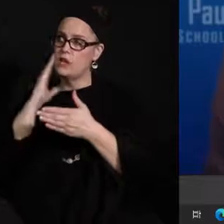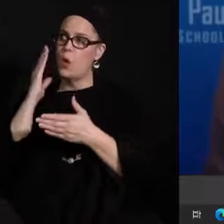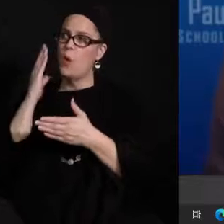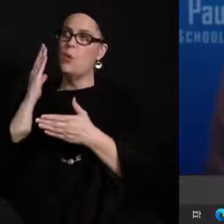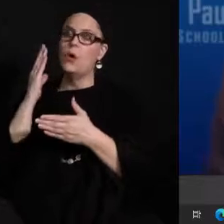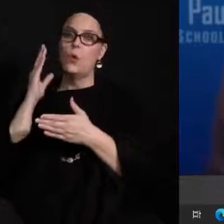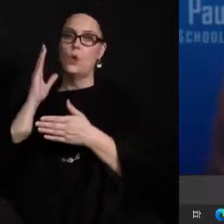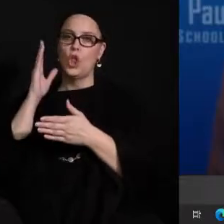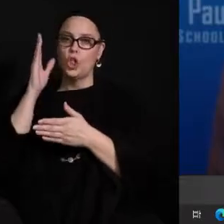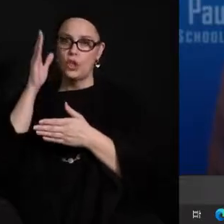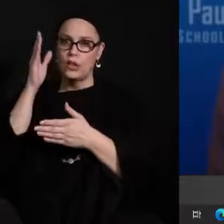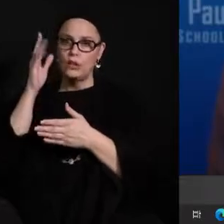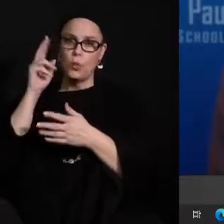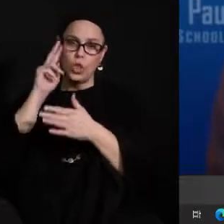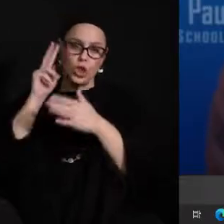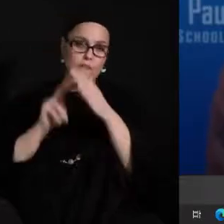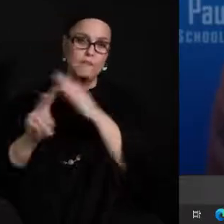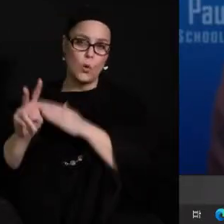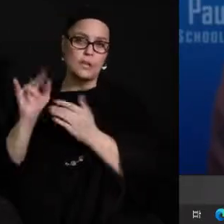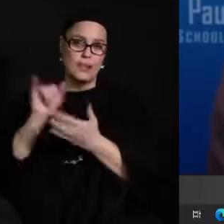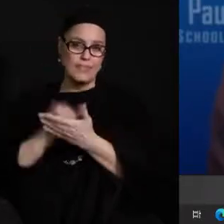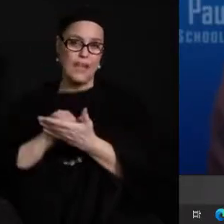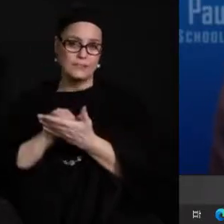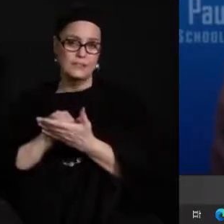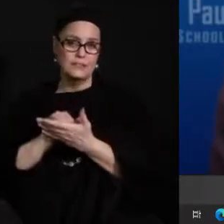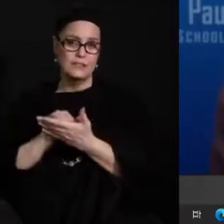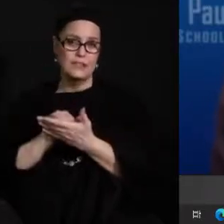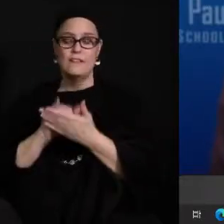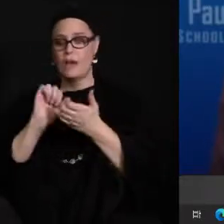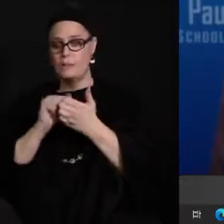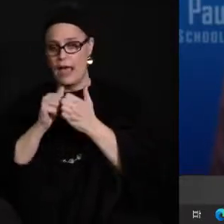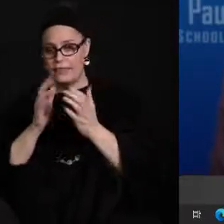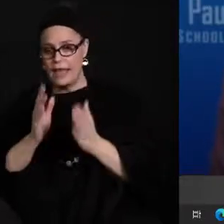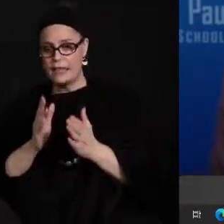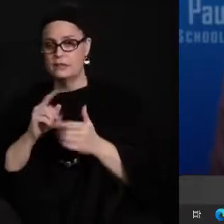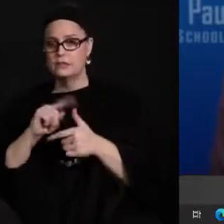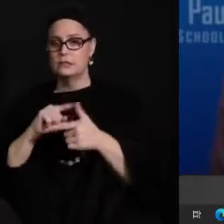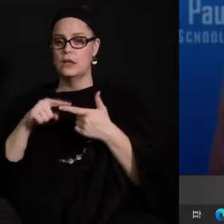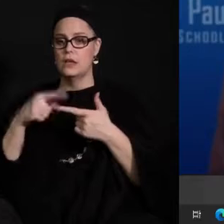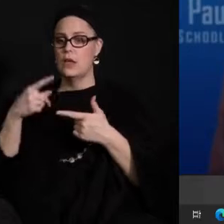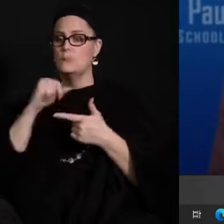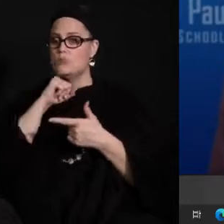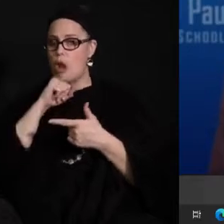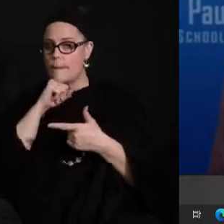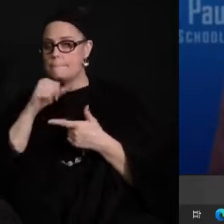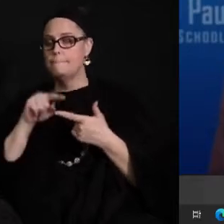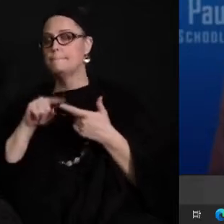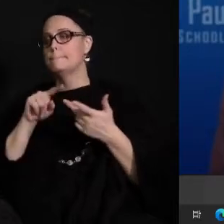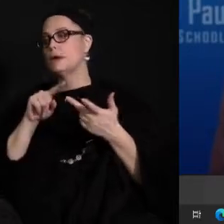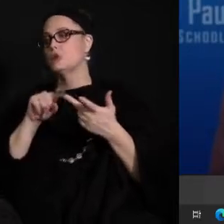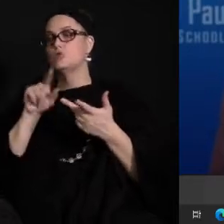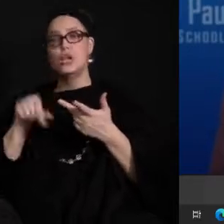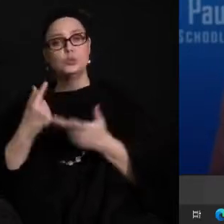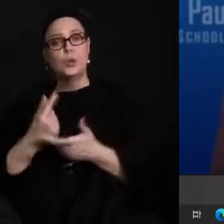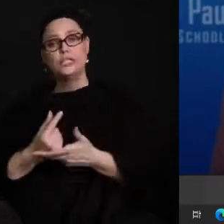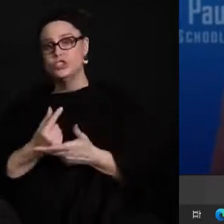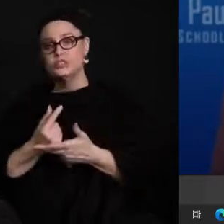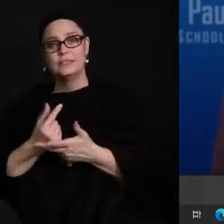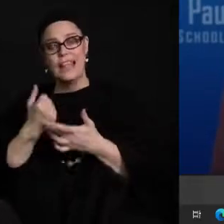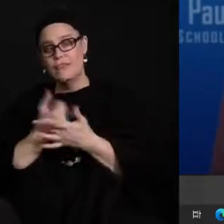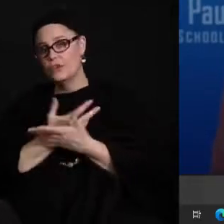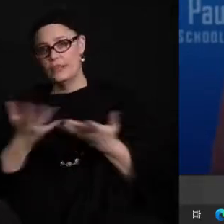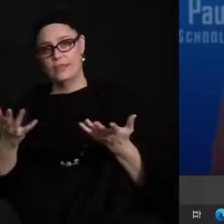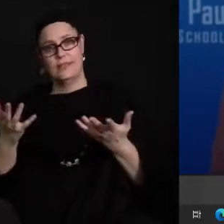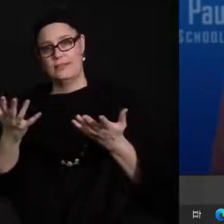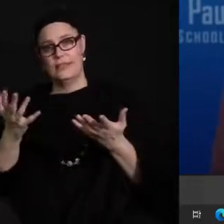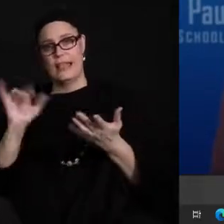i've heard from many of you about from athletics to proms and to graduations and things of that nature and we really want to close